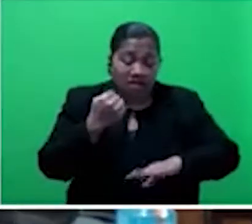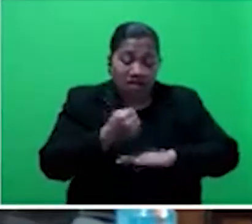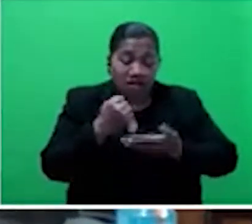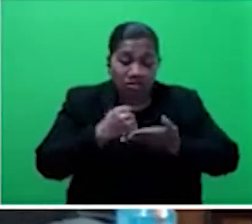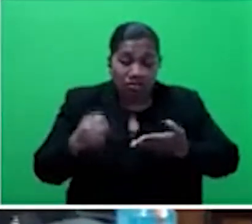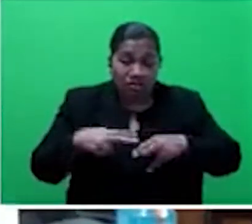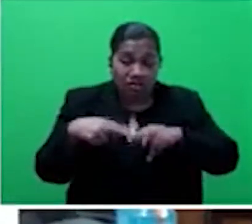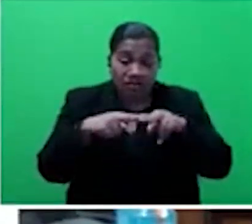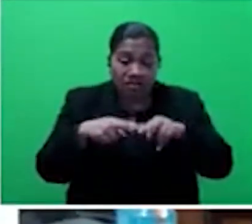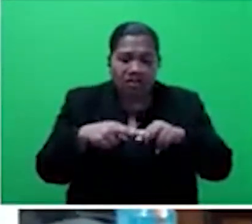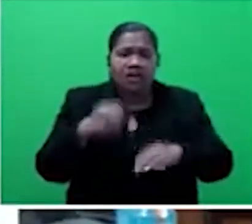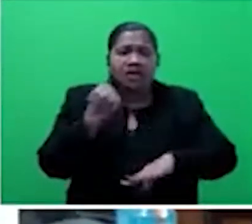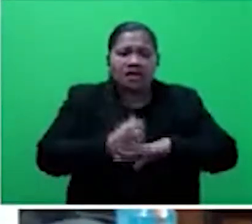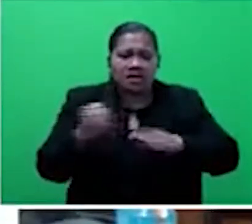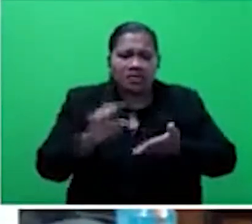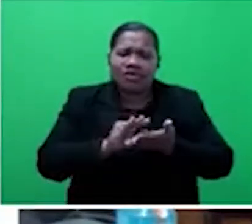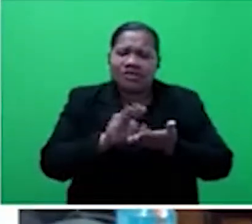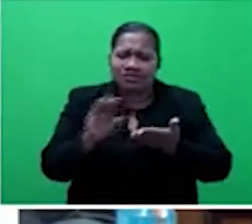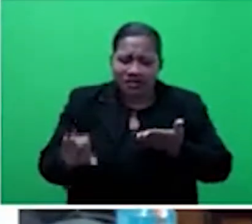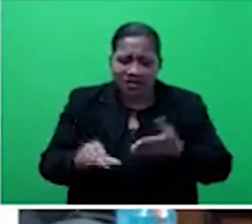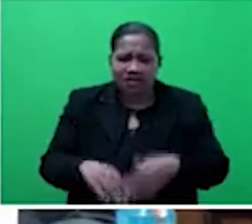Water Authority Fiji is not in Laos.